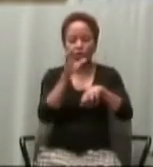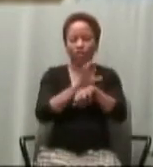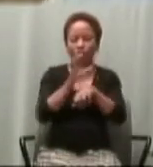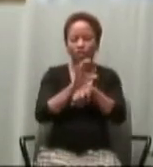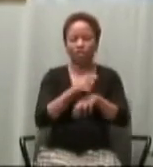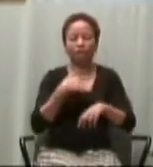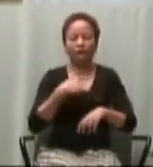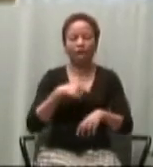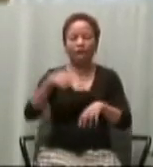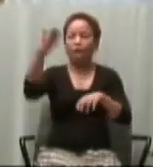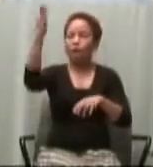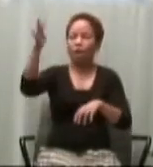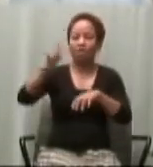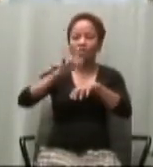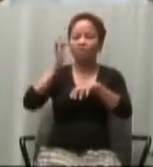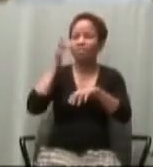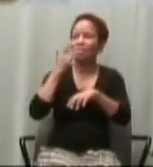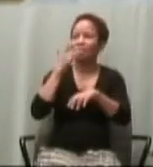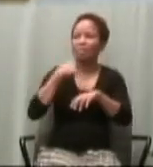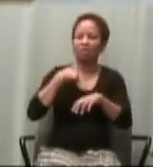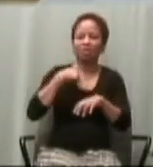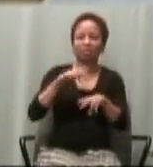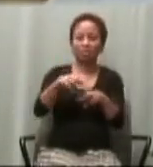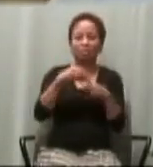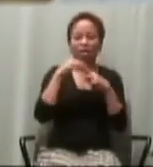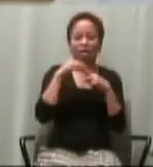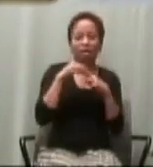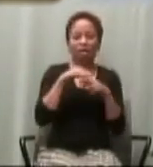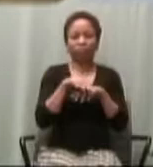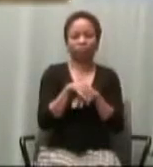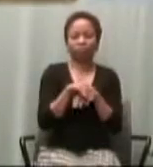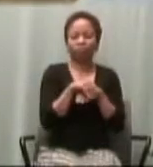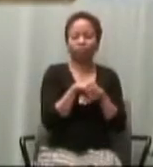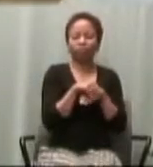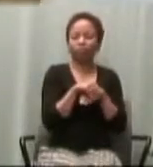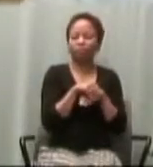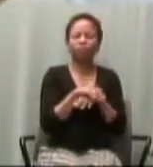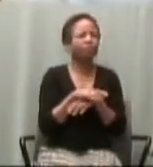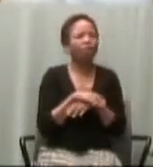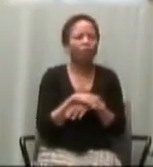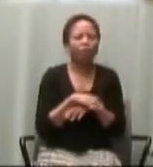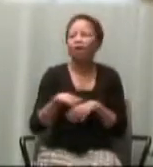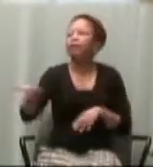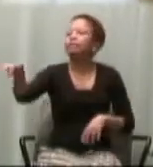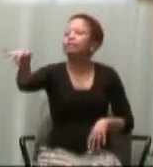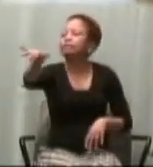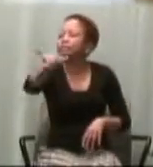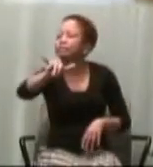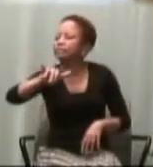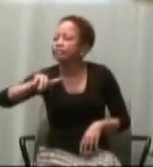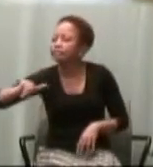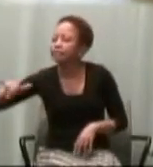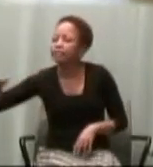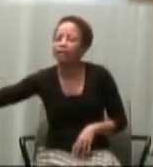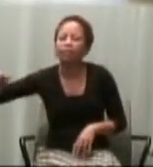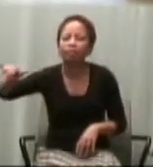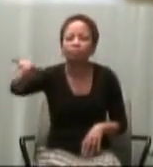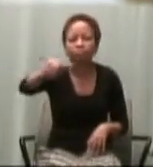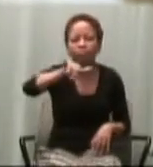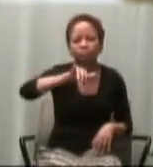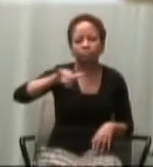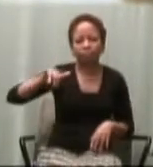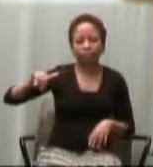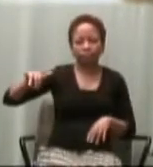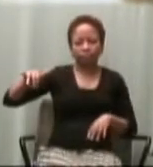This feast of the baptism of the Lord invites us all who are baptized all who have been sealed